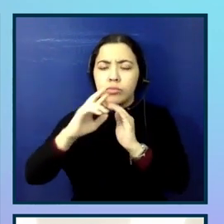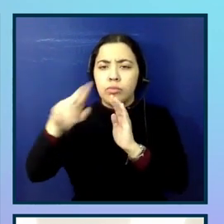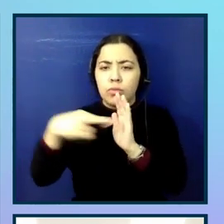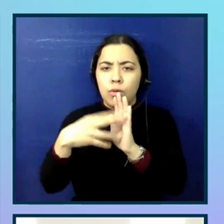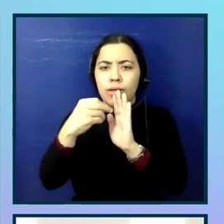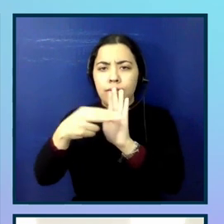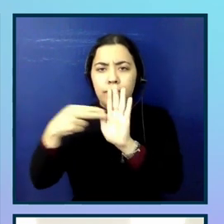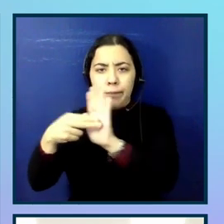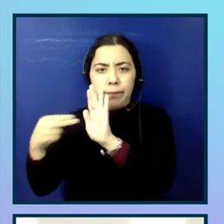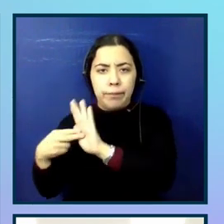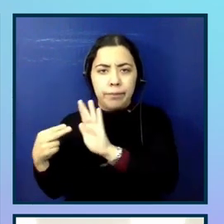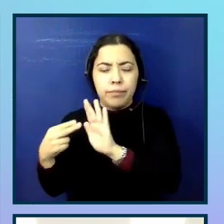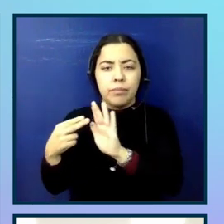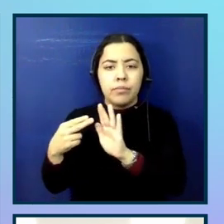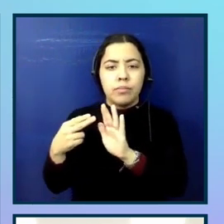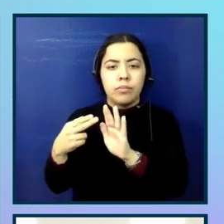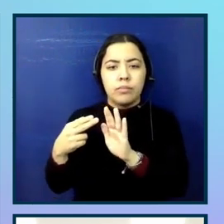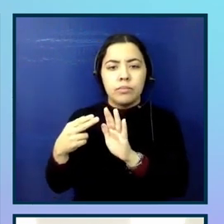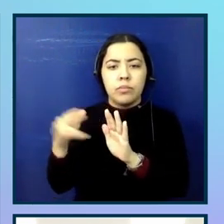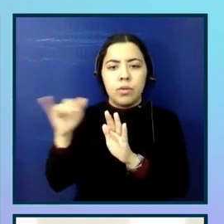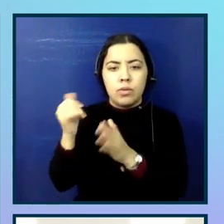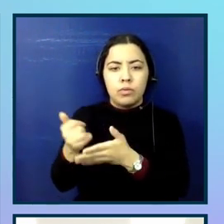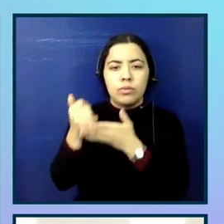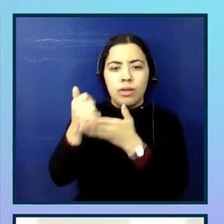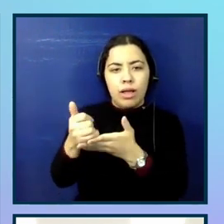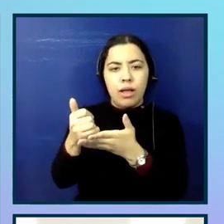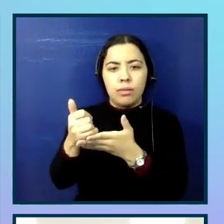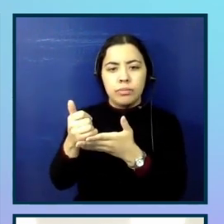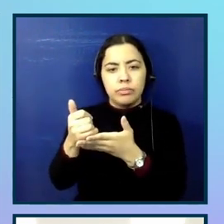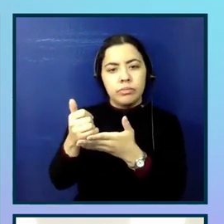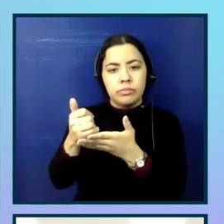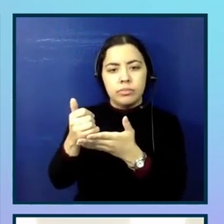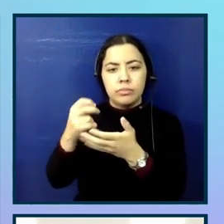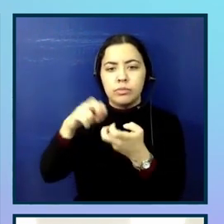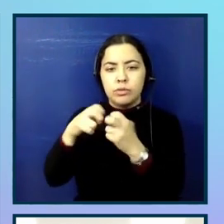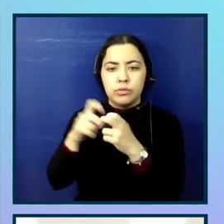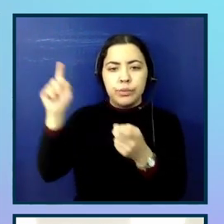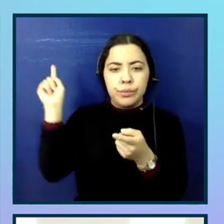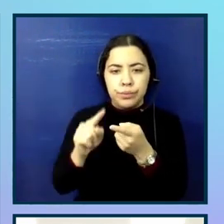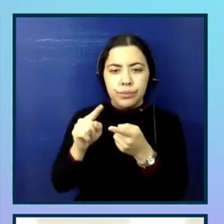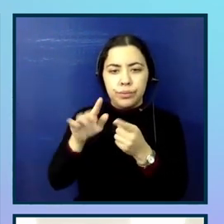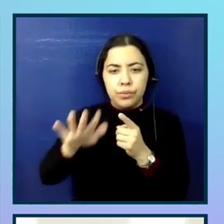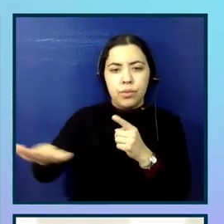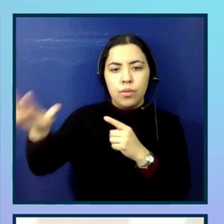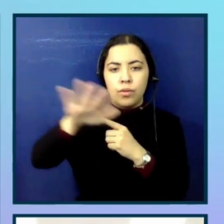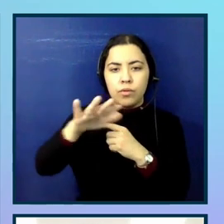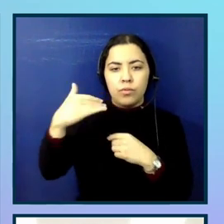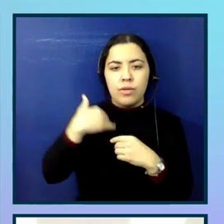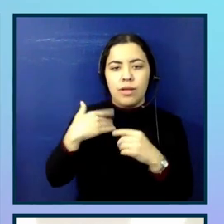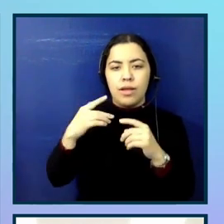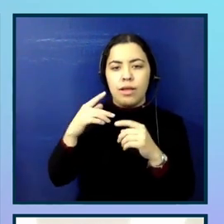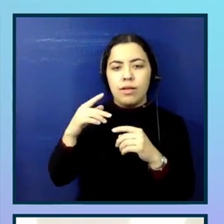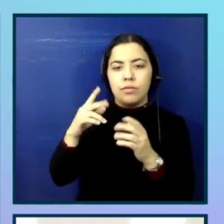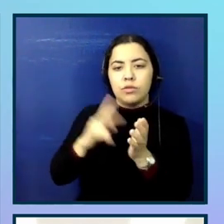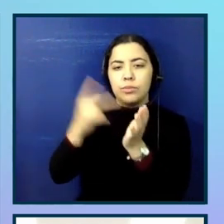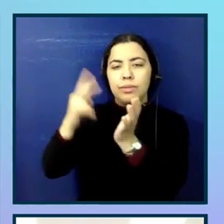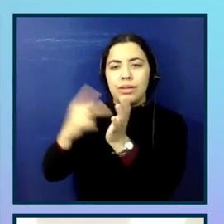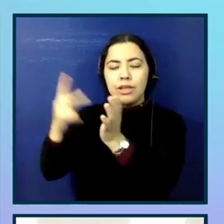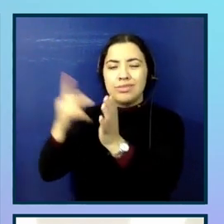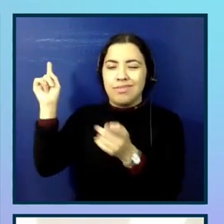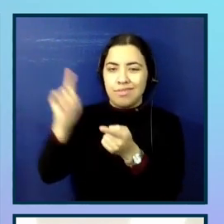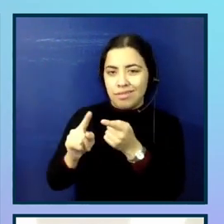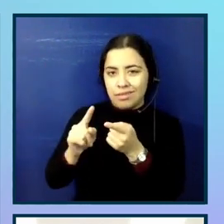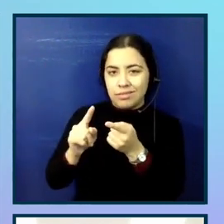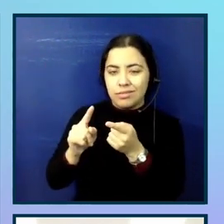also helped us reduce the level of duplication found across the board because we have a design system and we were also finding issues on the page. So it meant we could